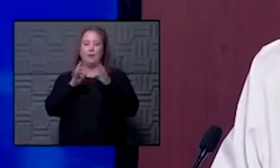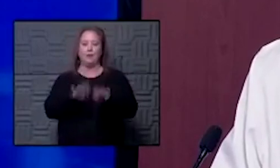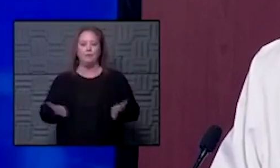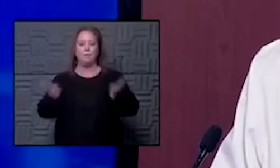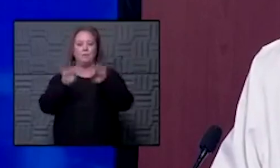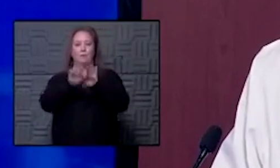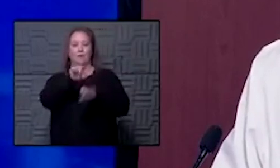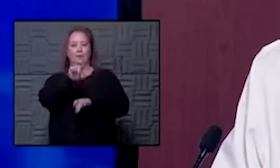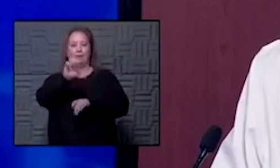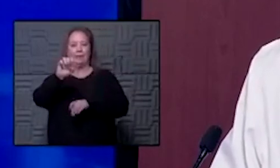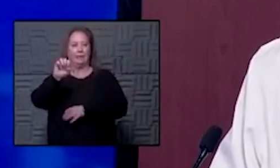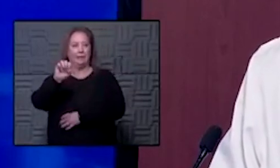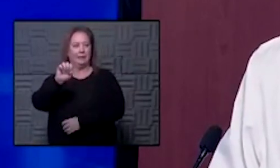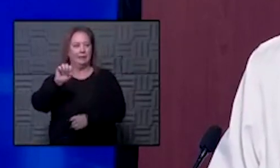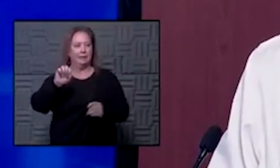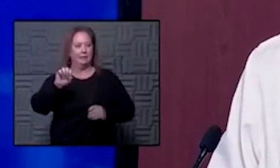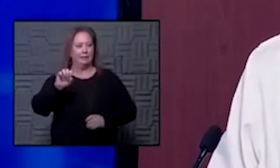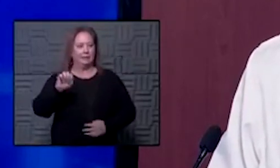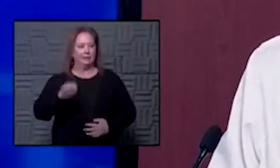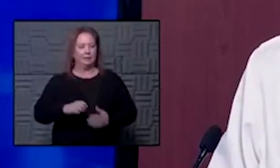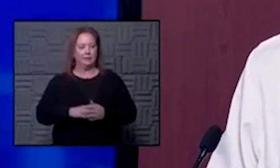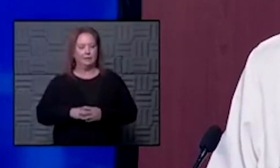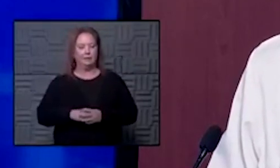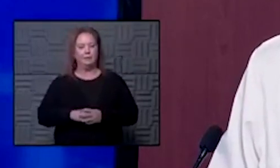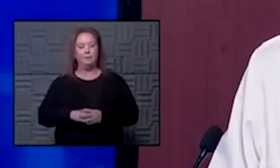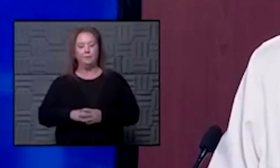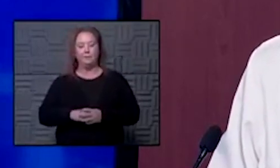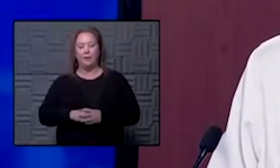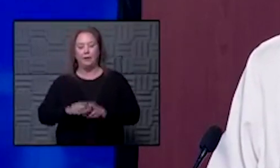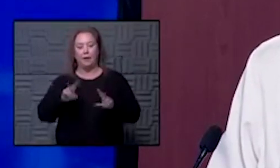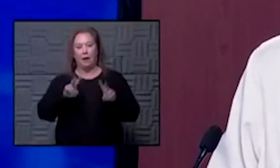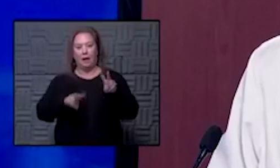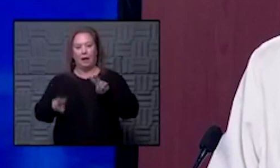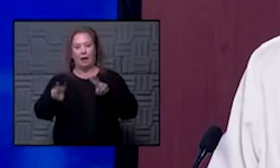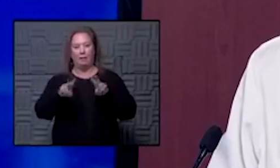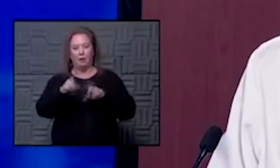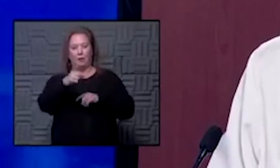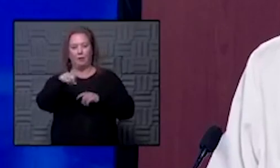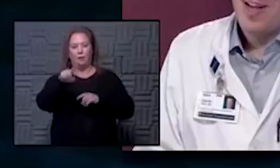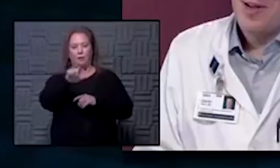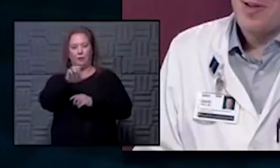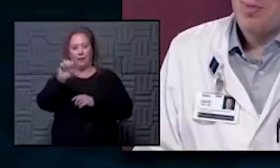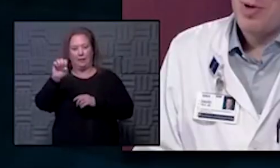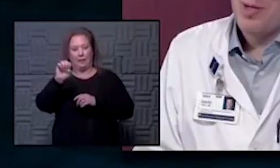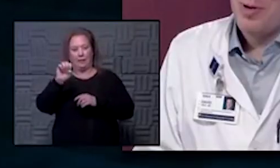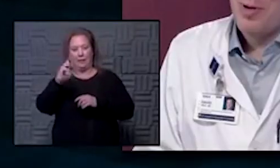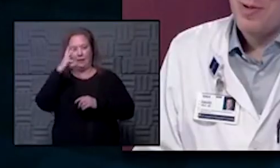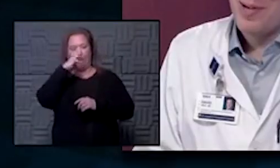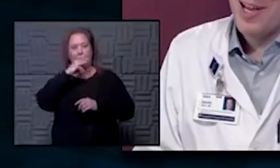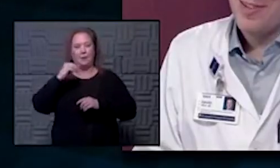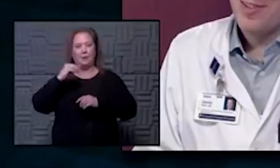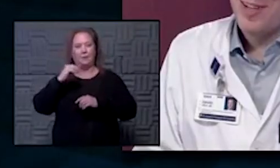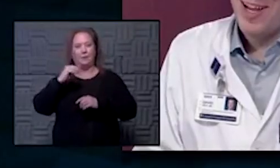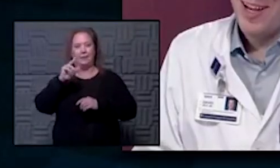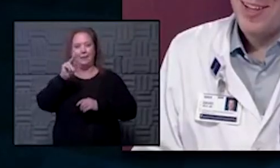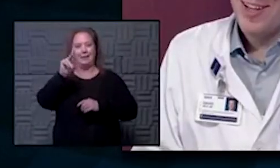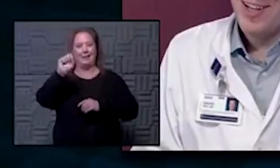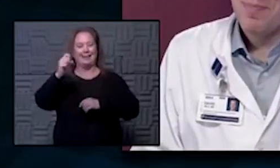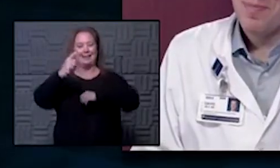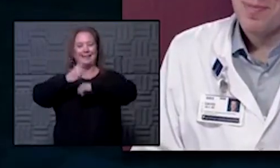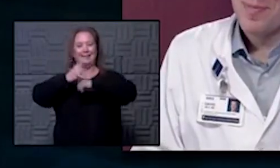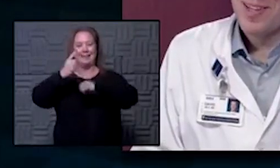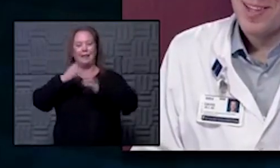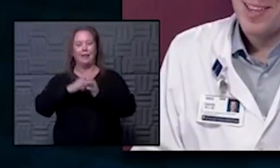point lee thanks um you know as i as i look over your shoulder lee it's uh it's a pretty beautiful kansas day